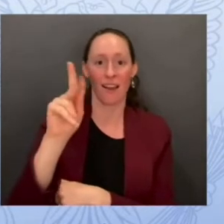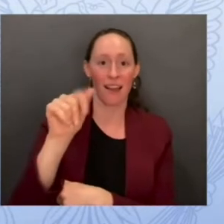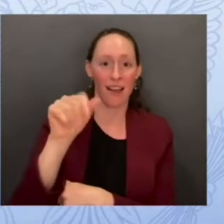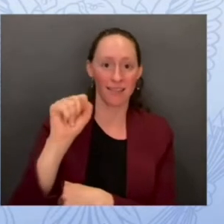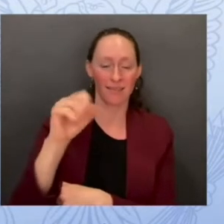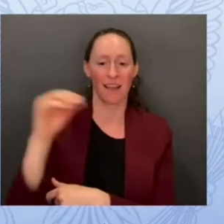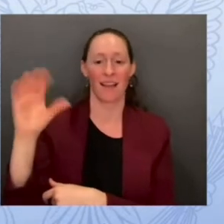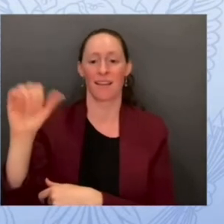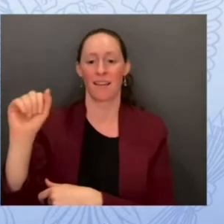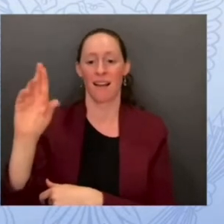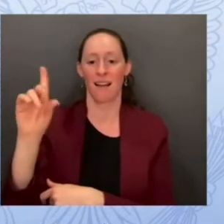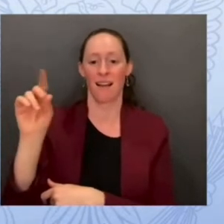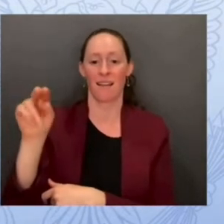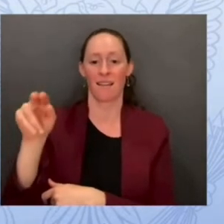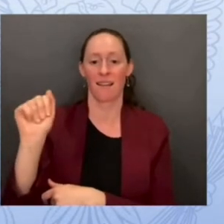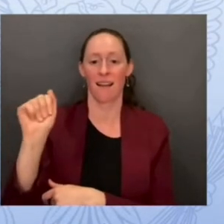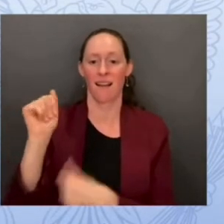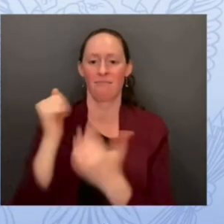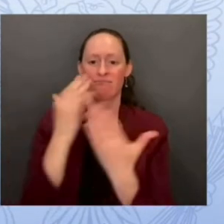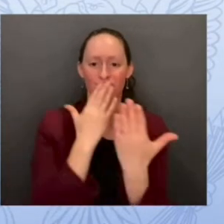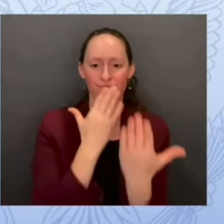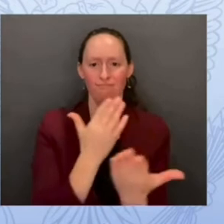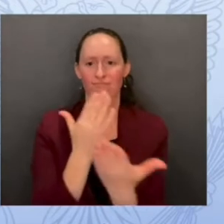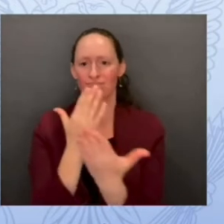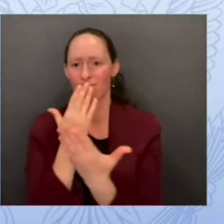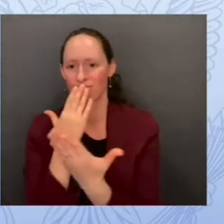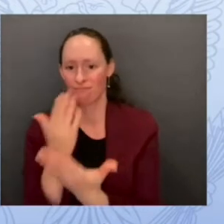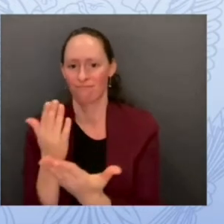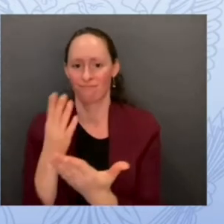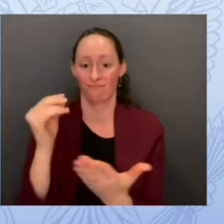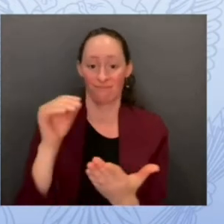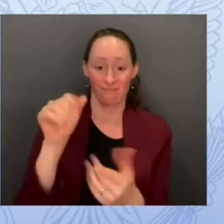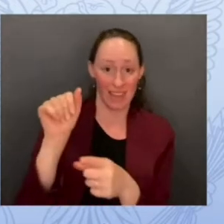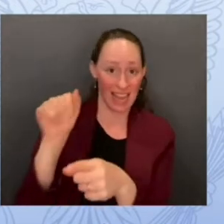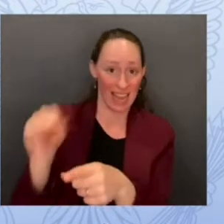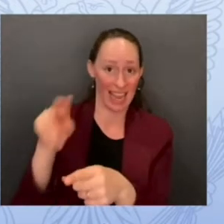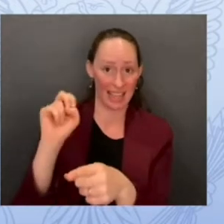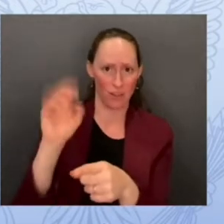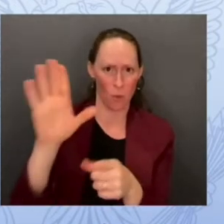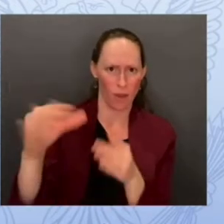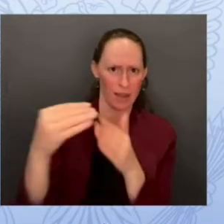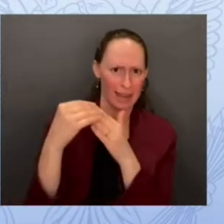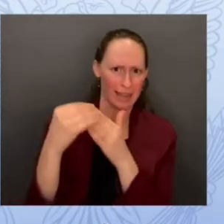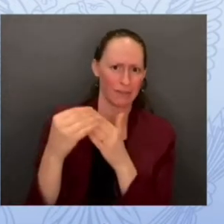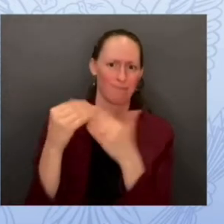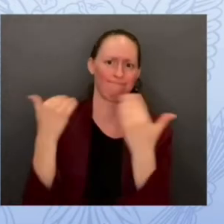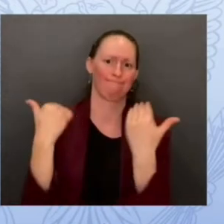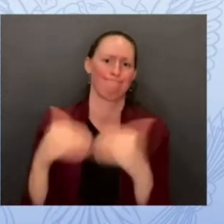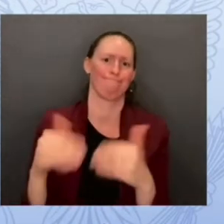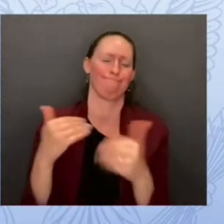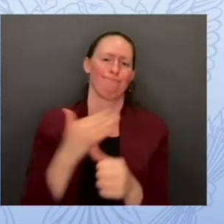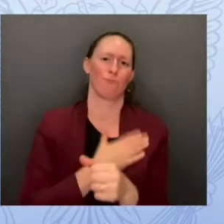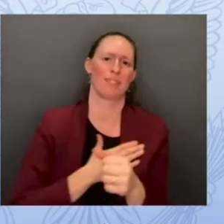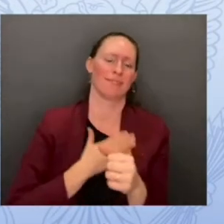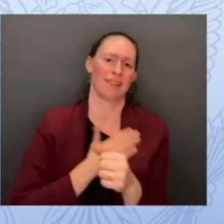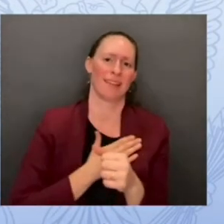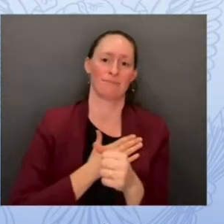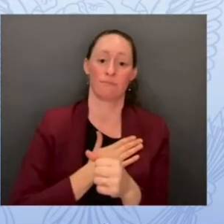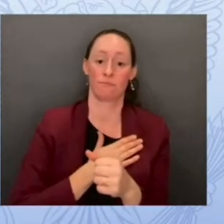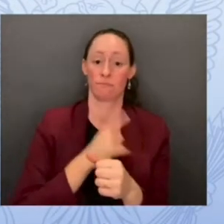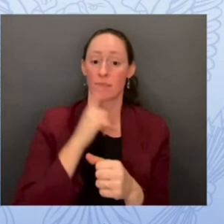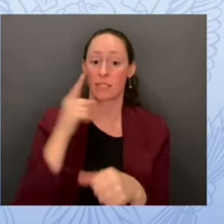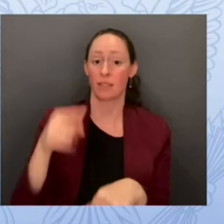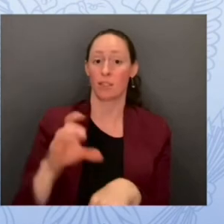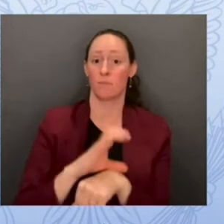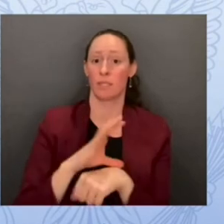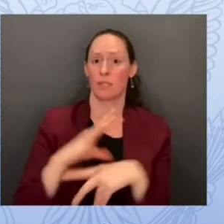and for your leadership much appreciated and your staff uh cyber security has never been a more pressing concern and